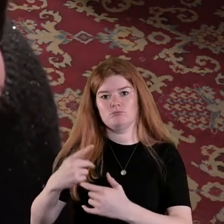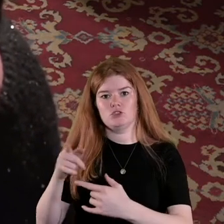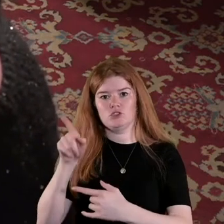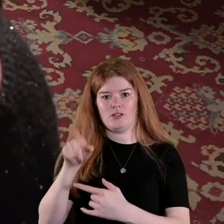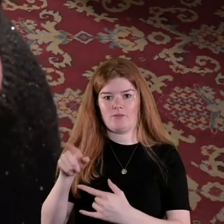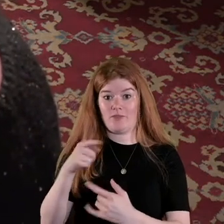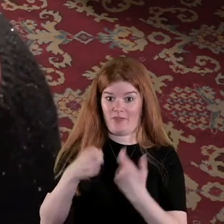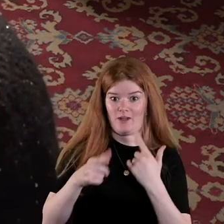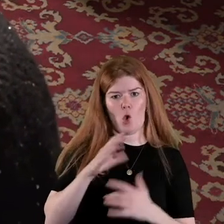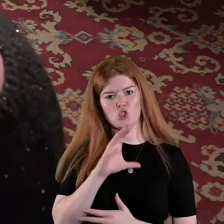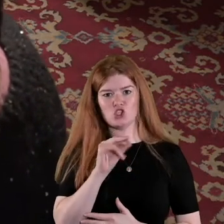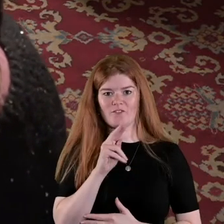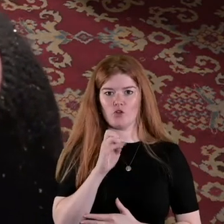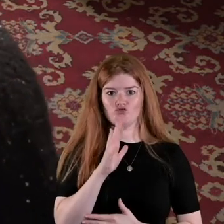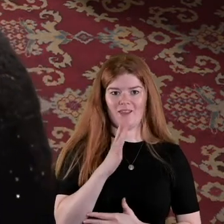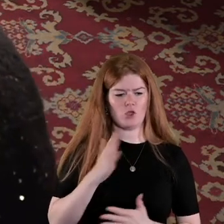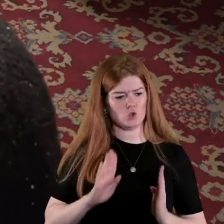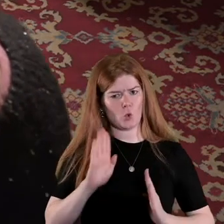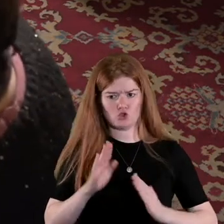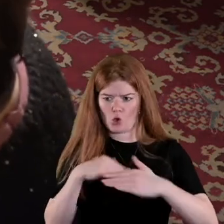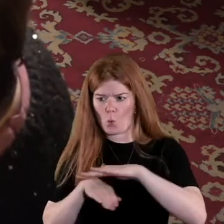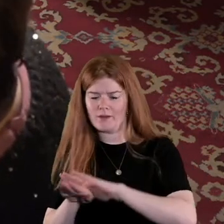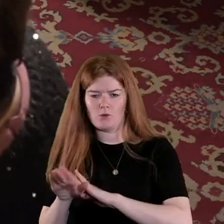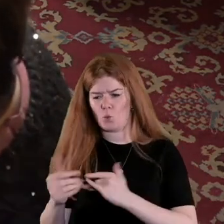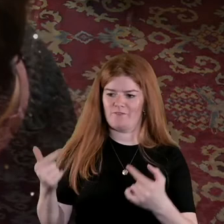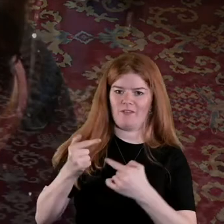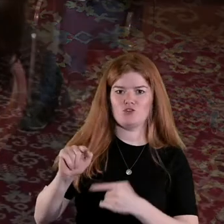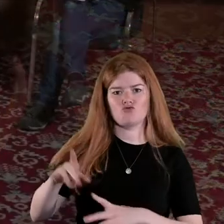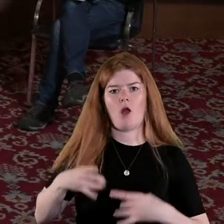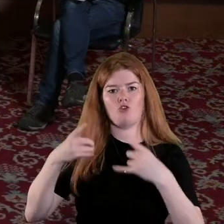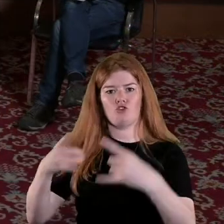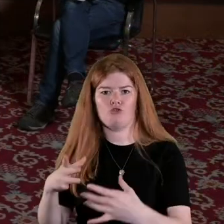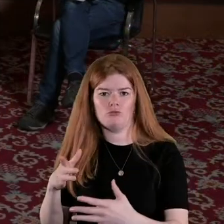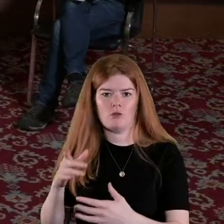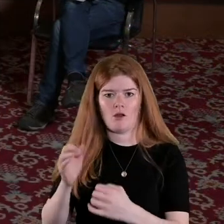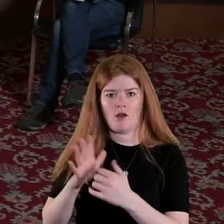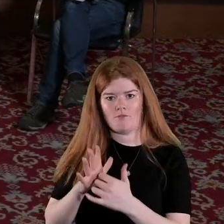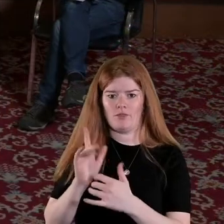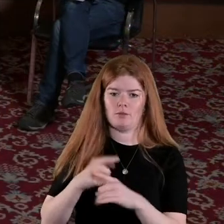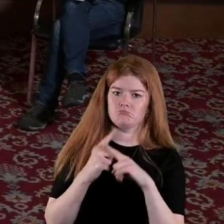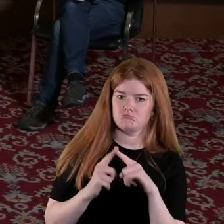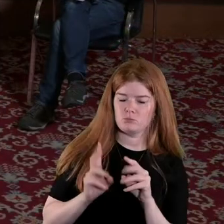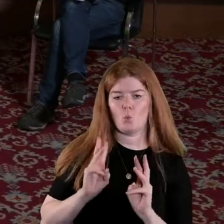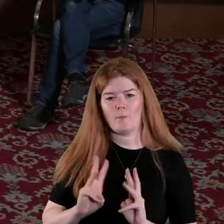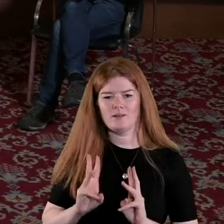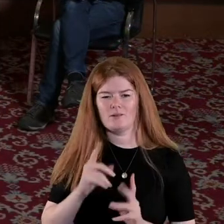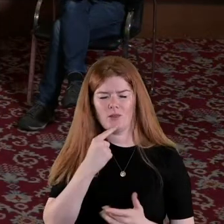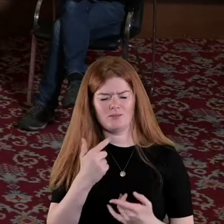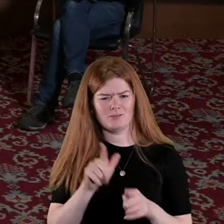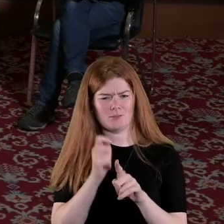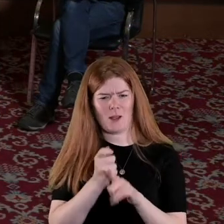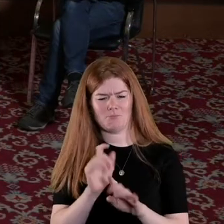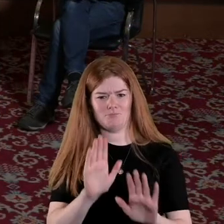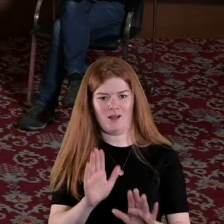chivalry of the soldier who goes in to defend the honour of the downtrodden woman but at the same